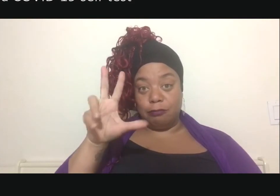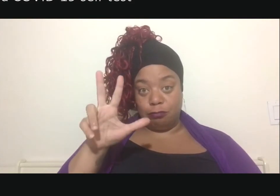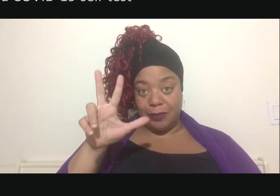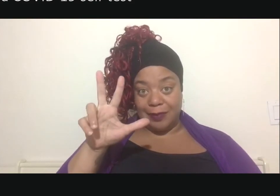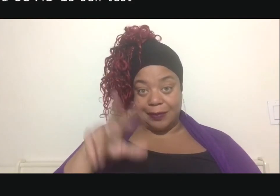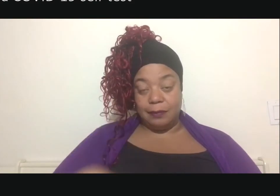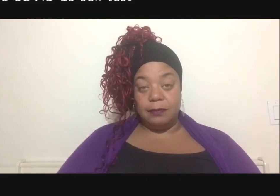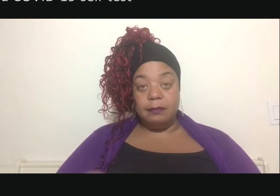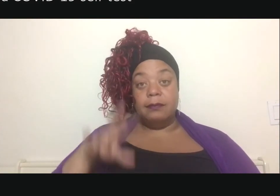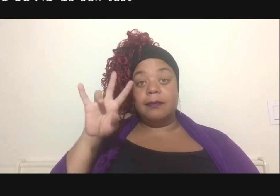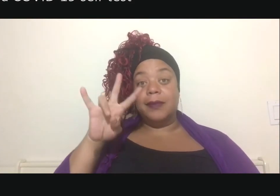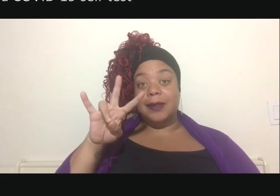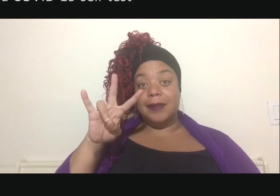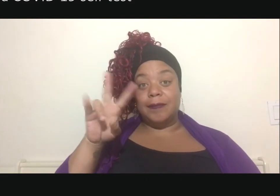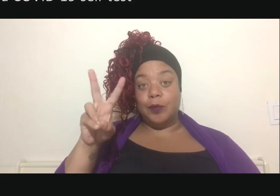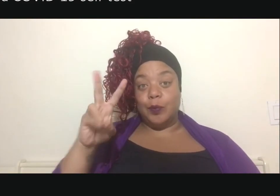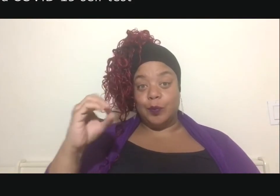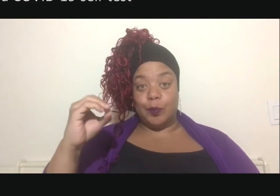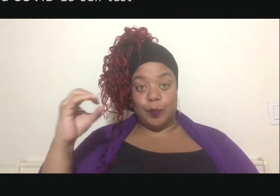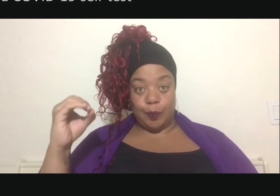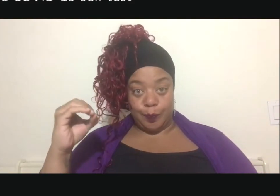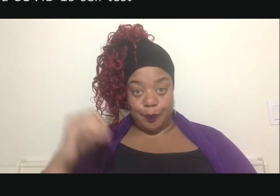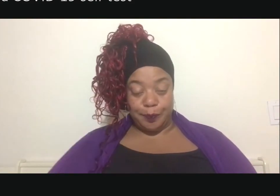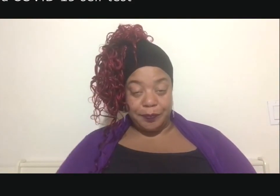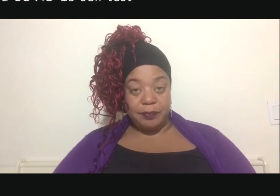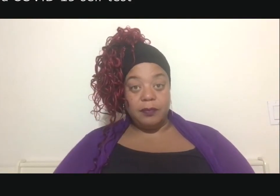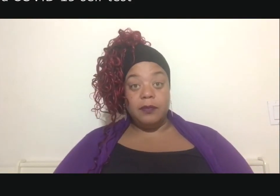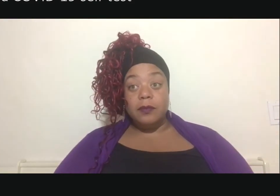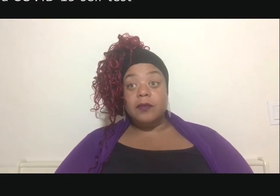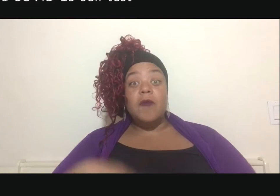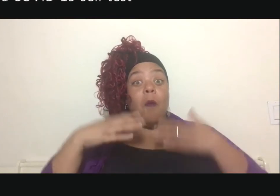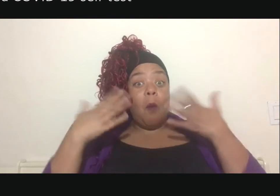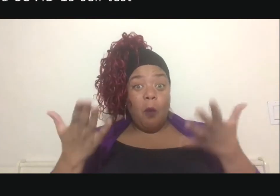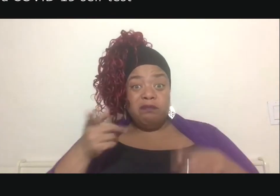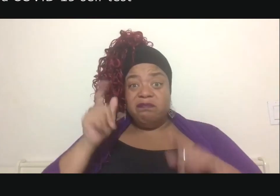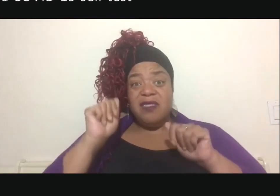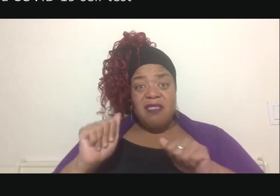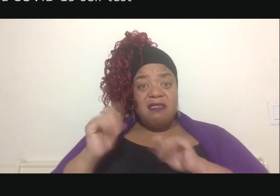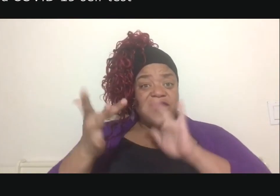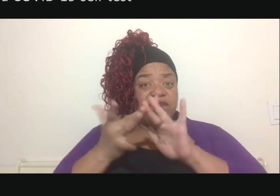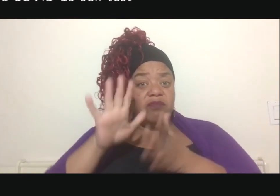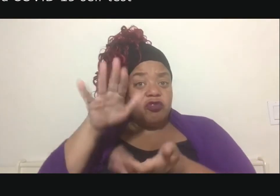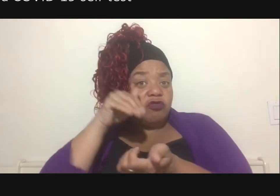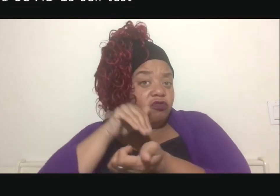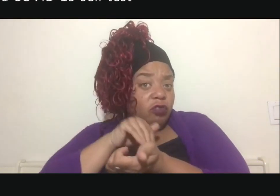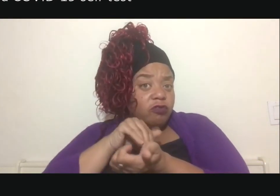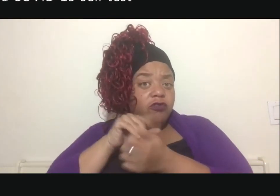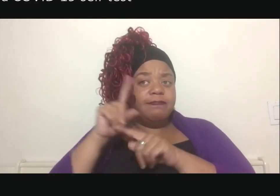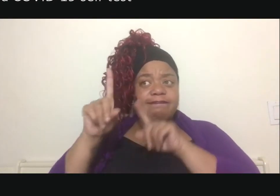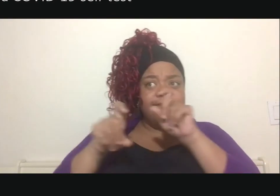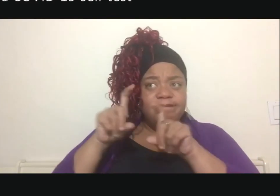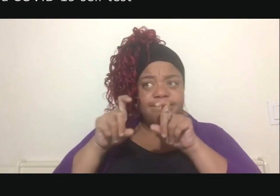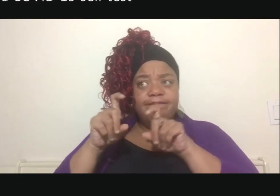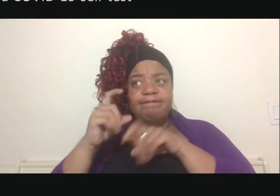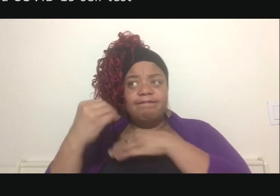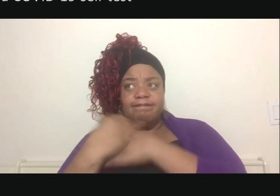-7240 Or TTY 802